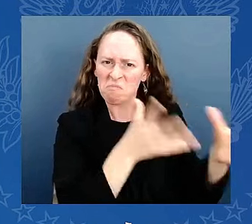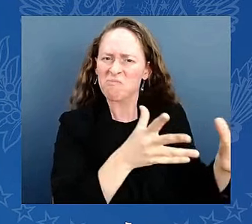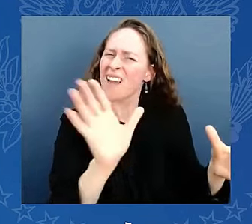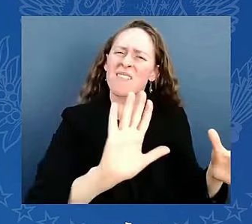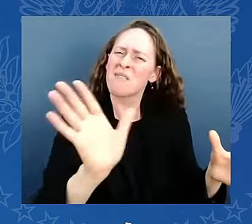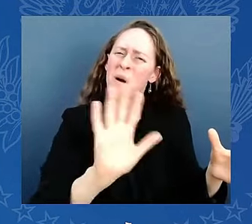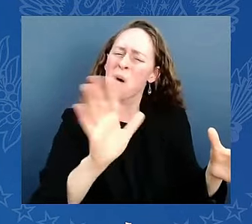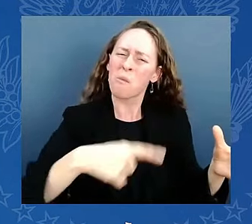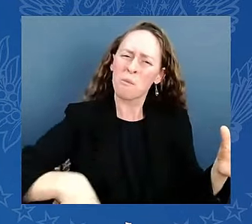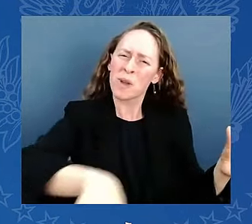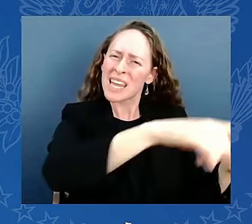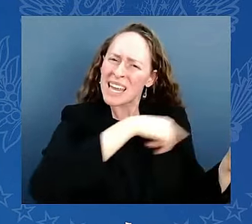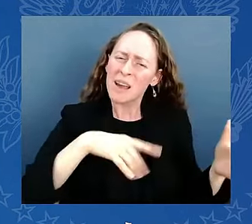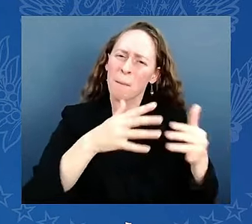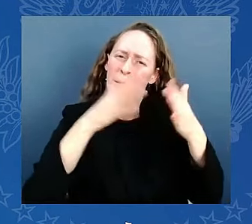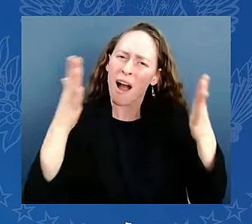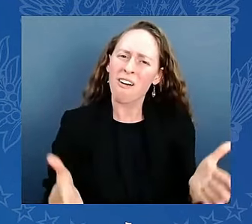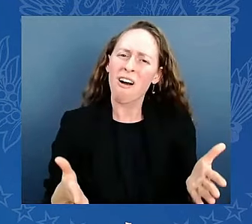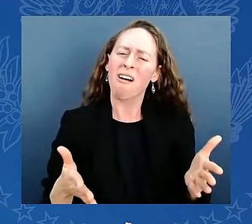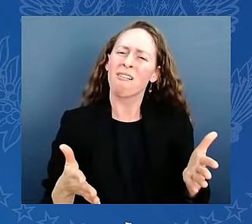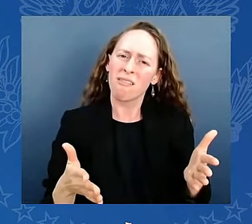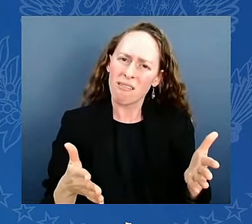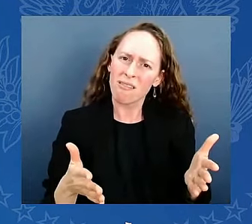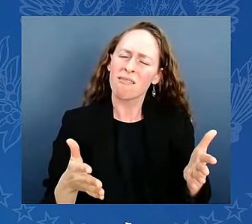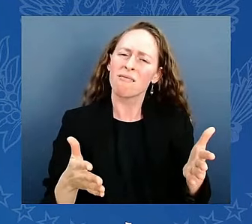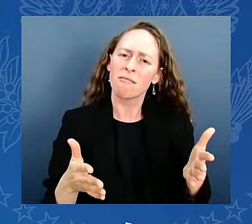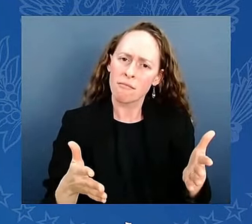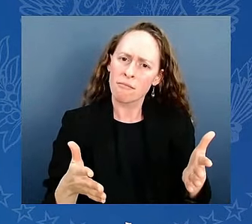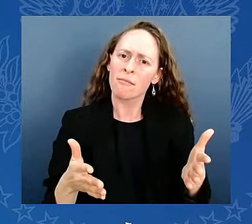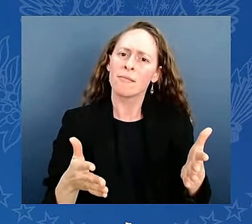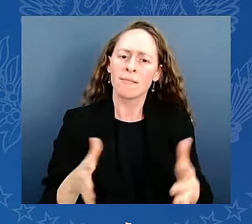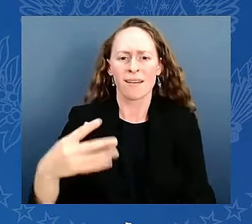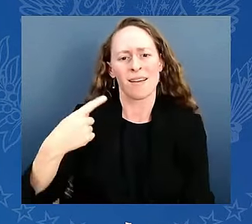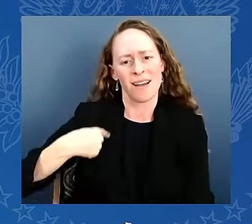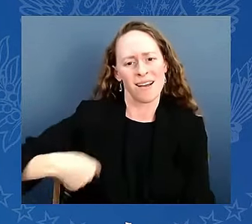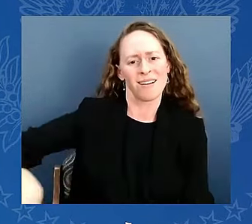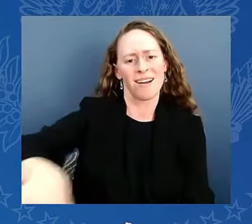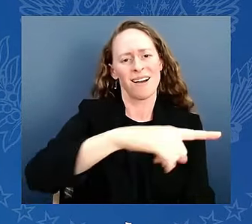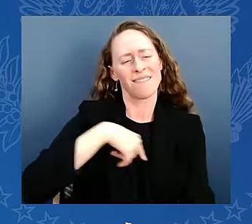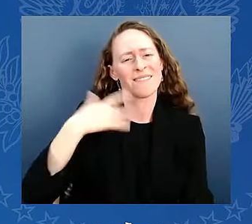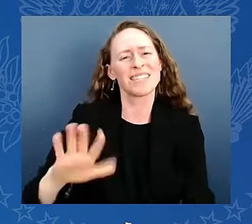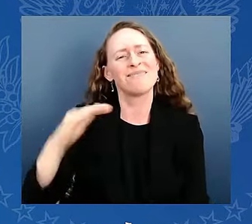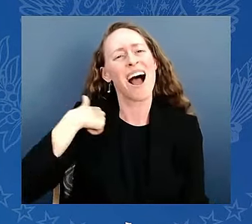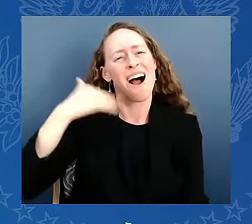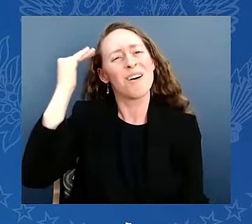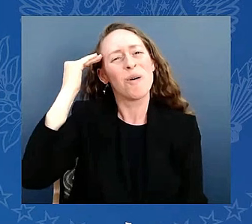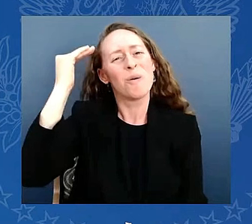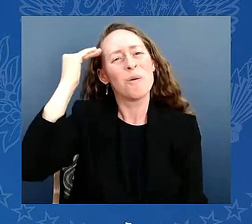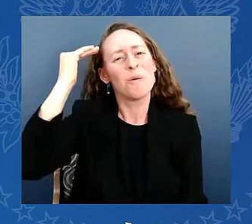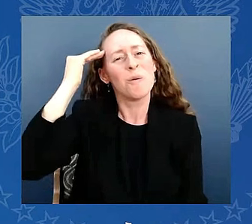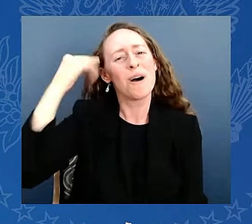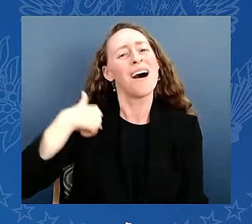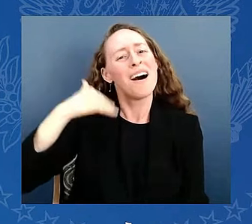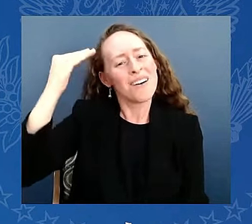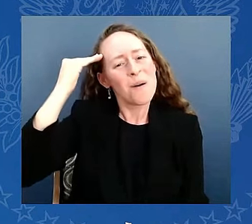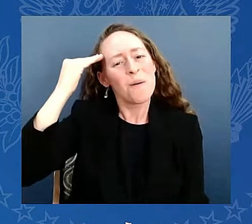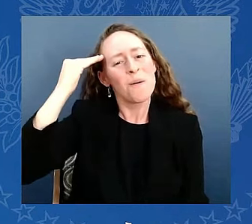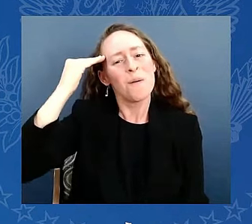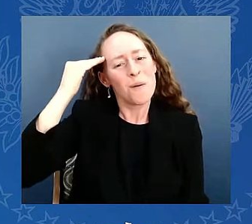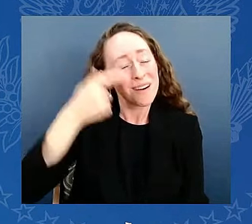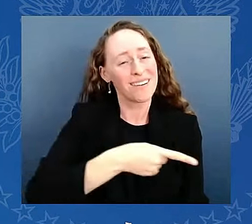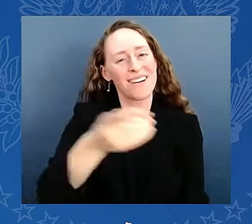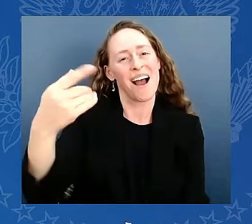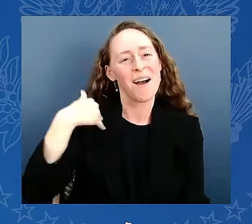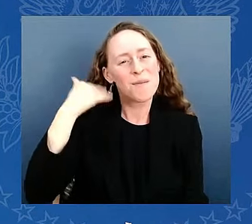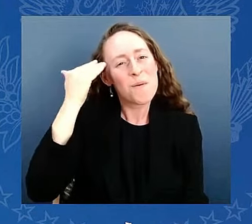because I know you, the American people. And I know this, we are a great nation because we are